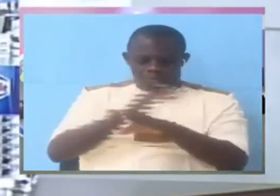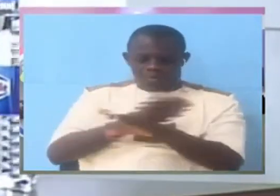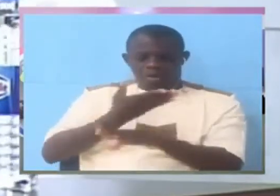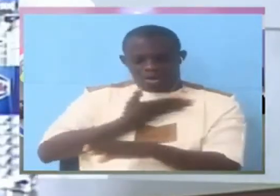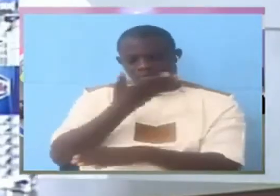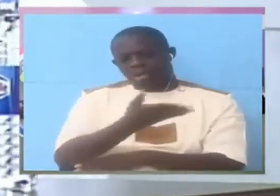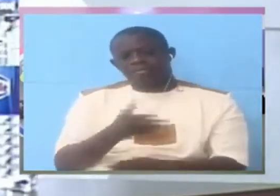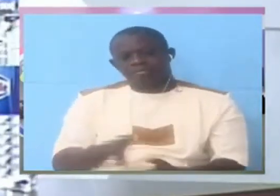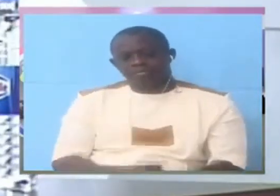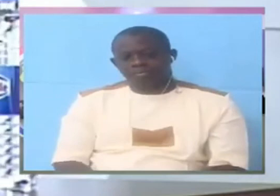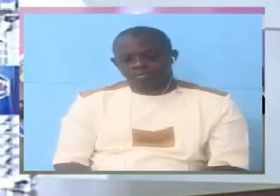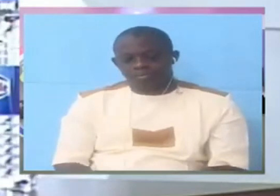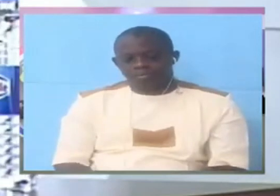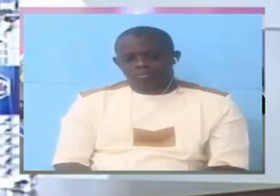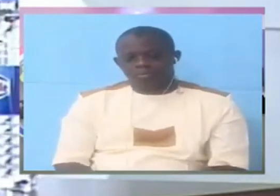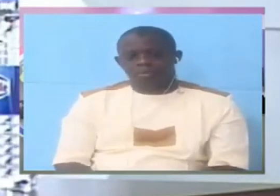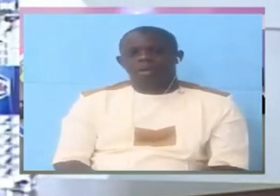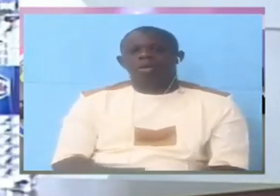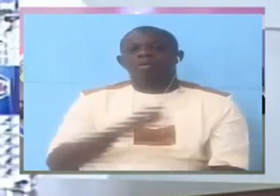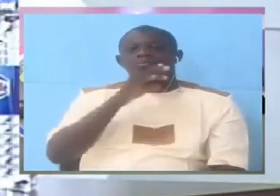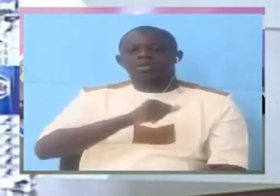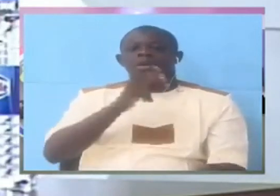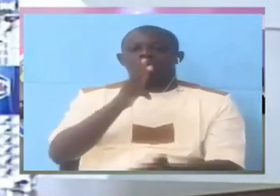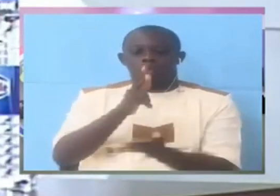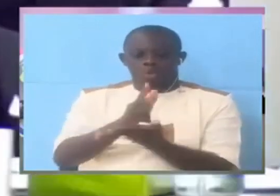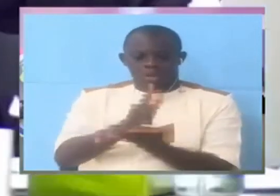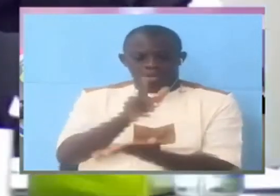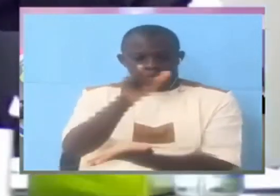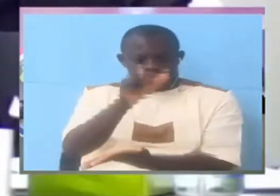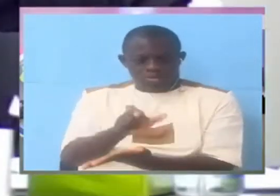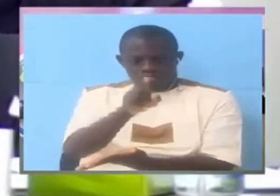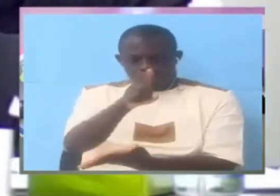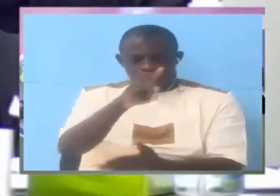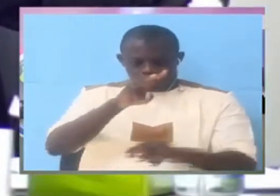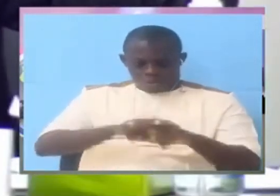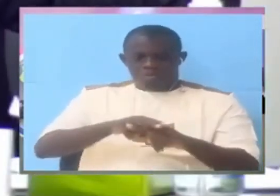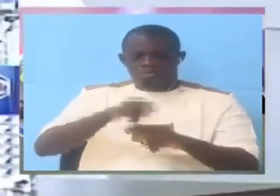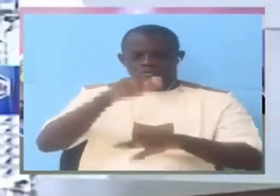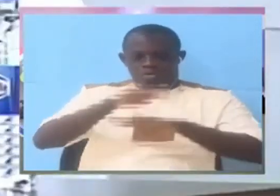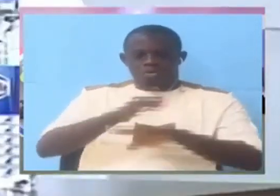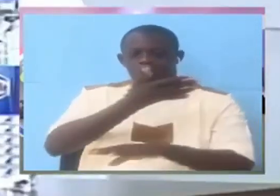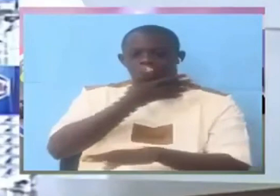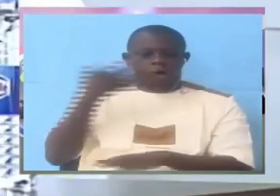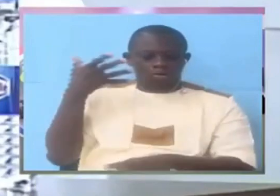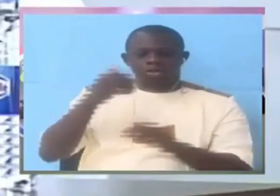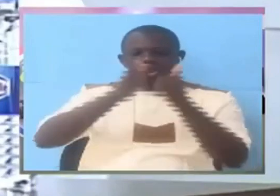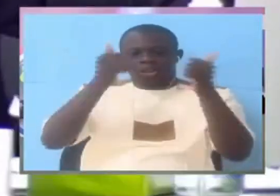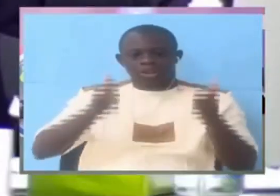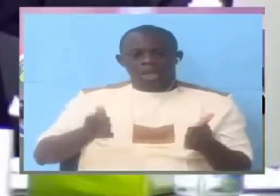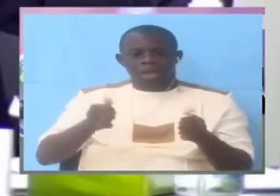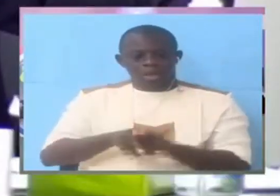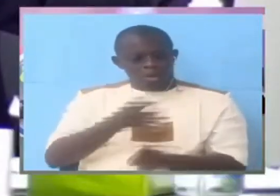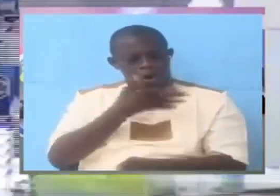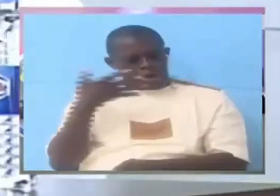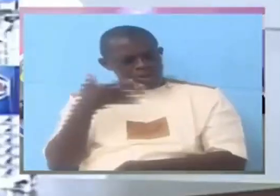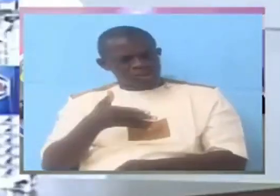Mr. Witness You are the one on the hot seat It's not Or you didn't know